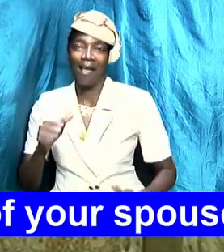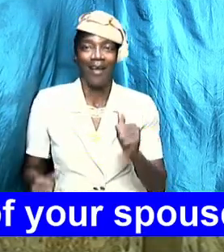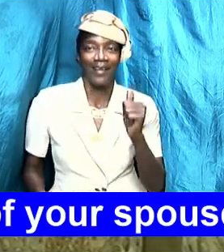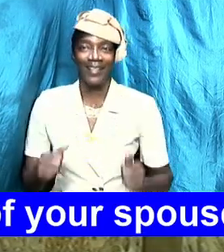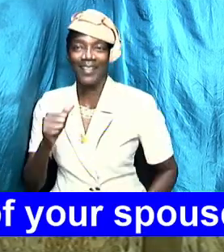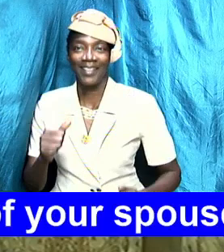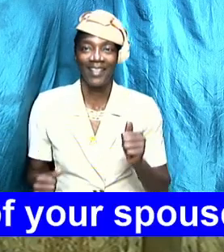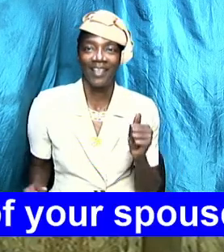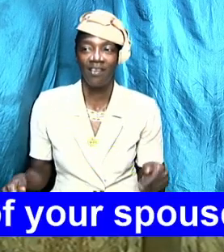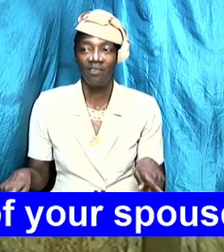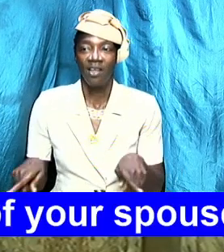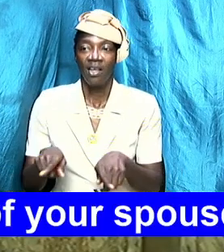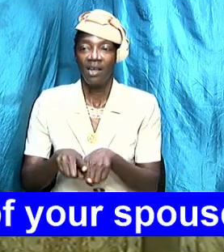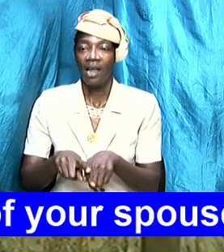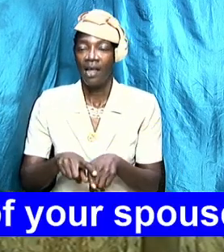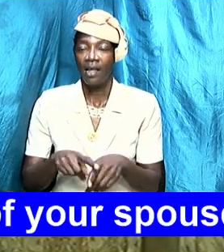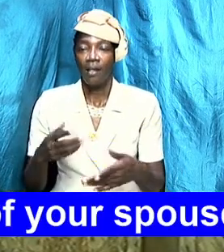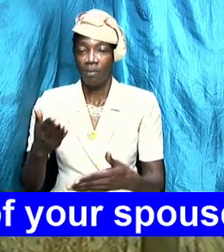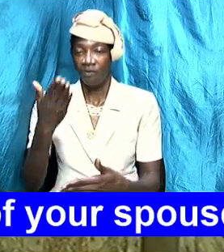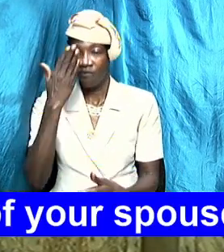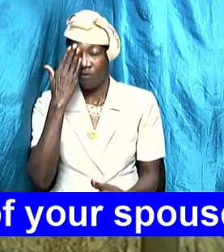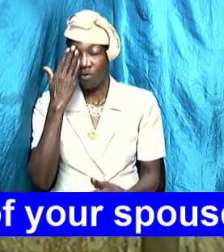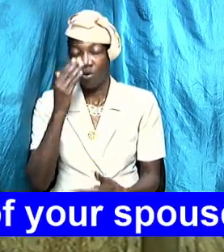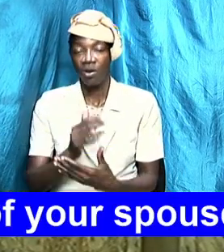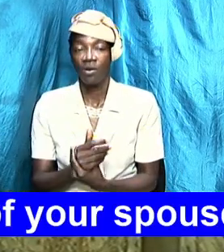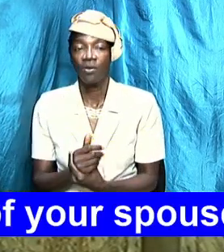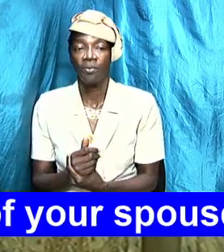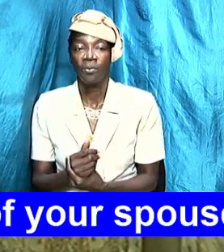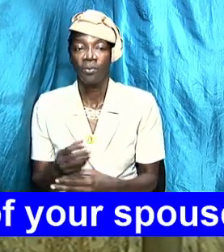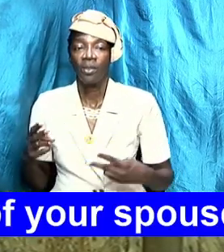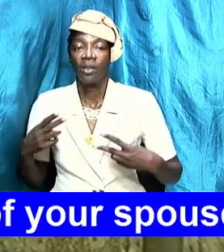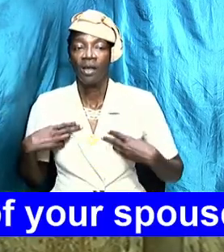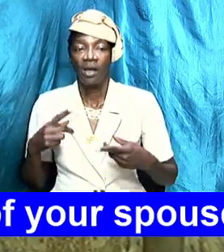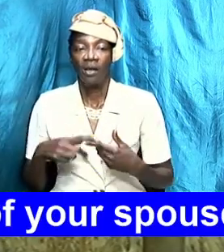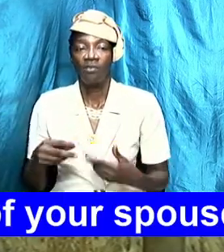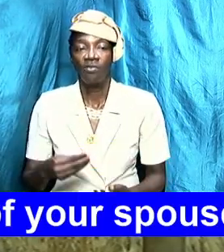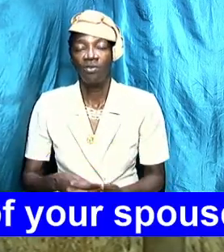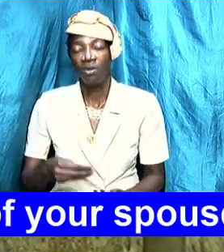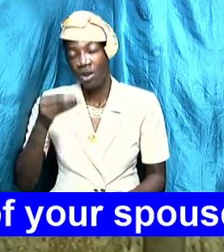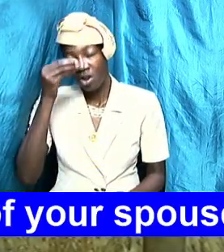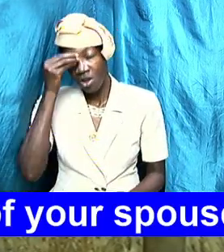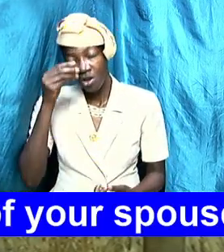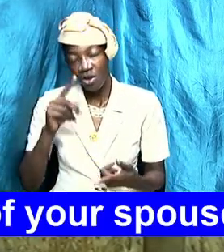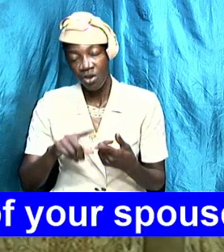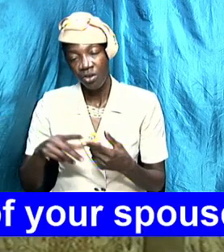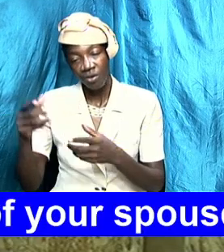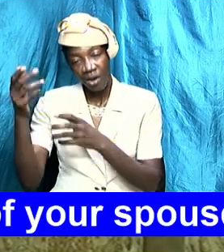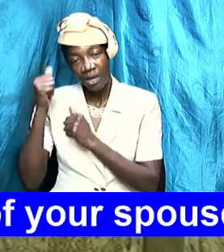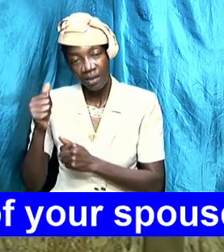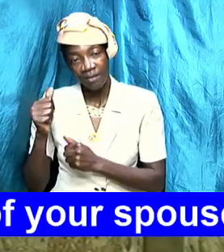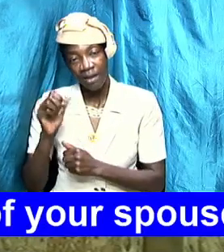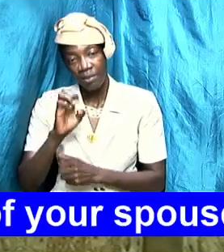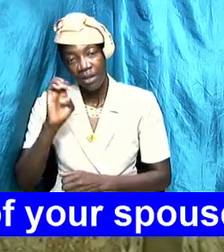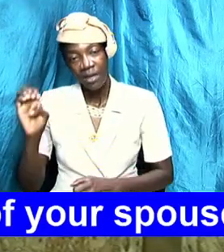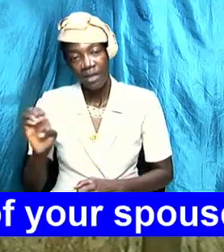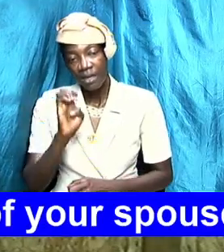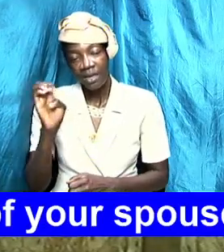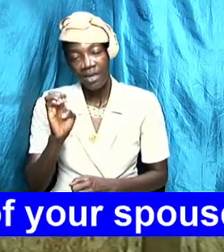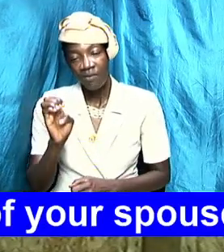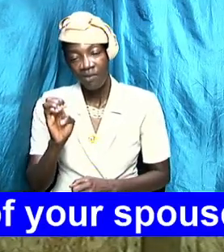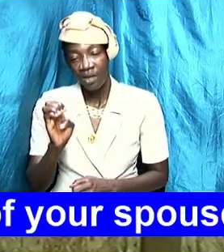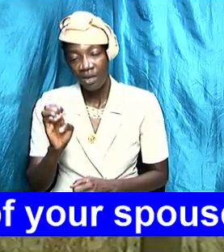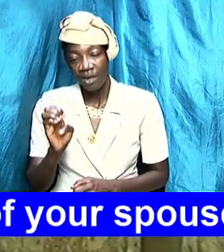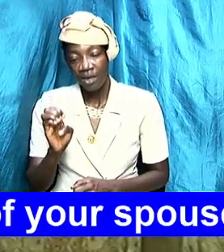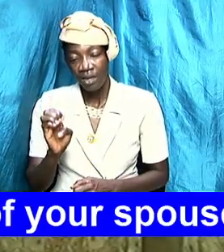and things just change and we have got to learn to accept even our physical